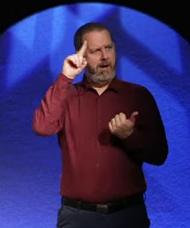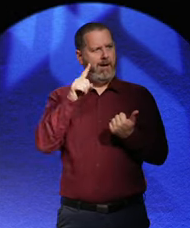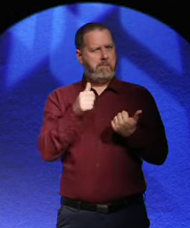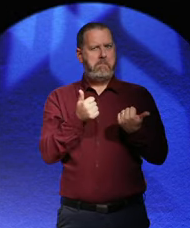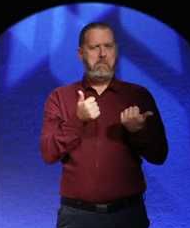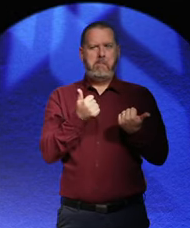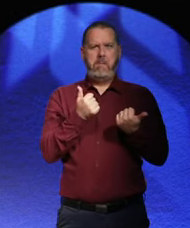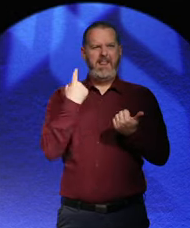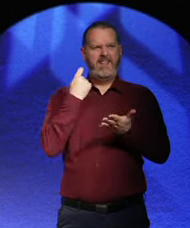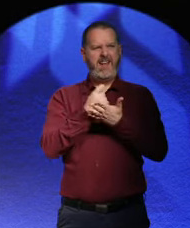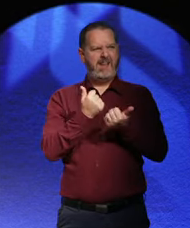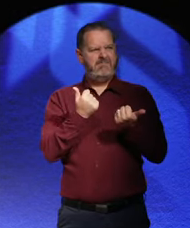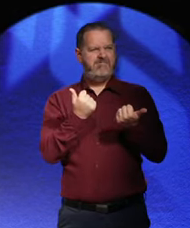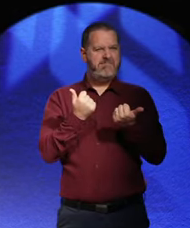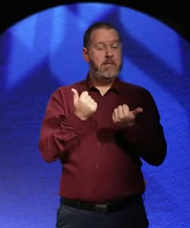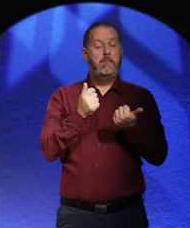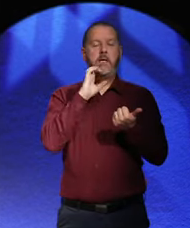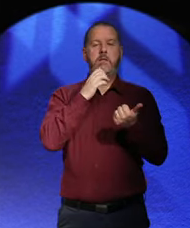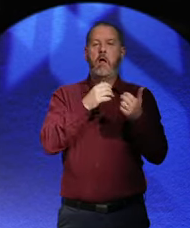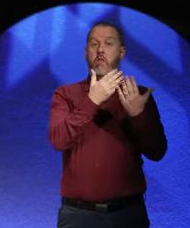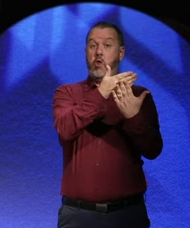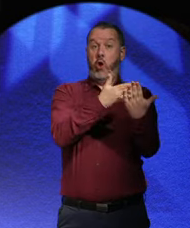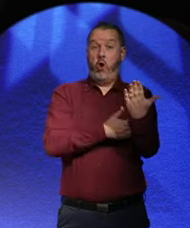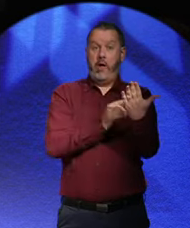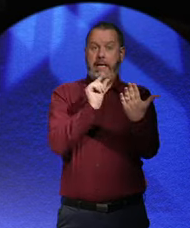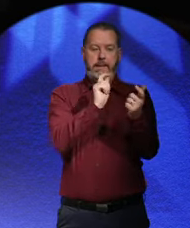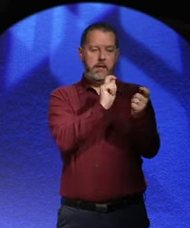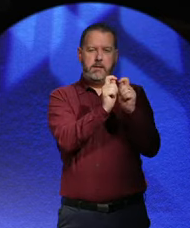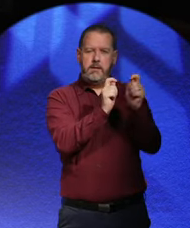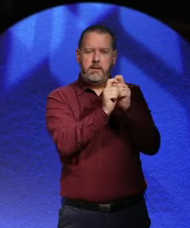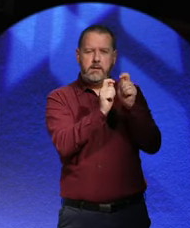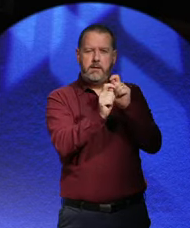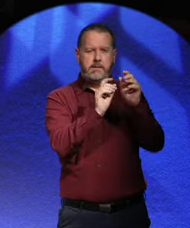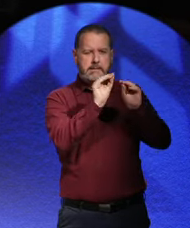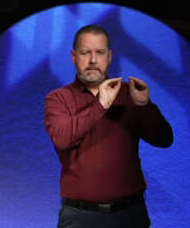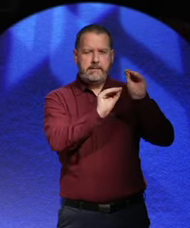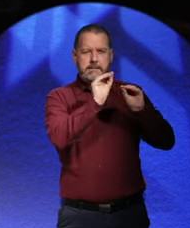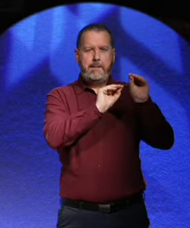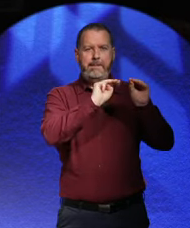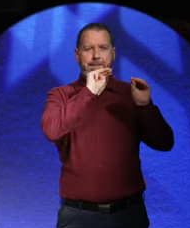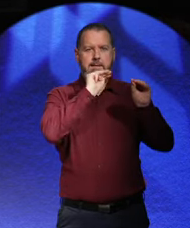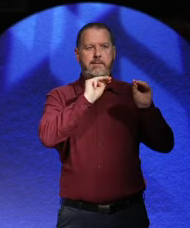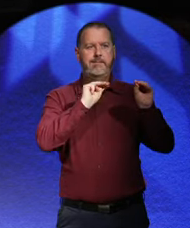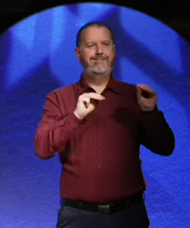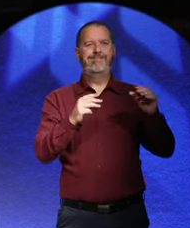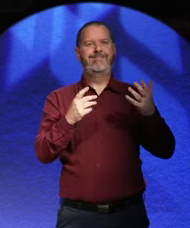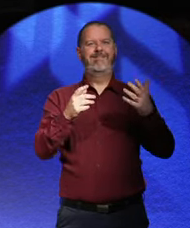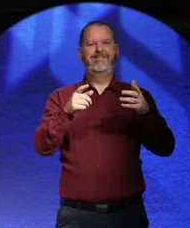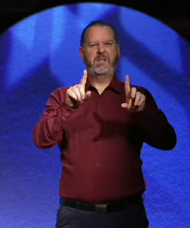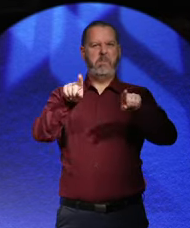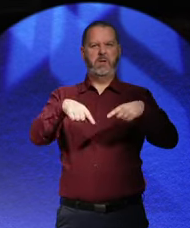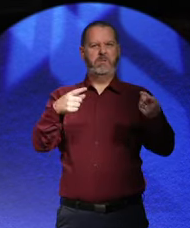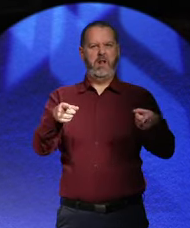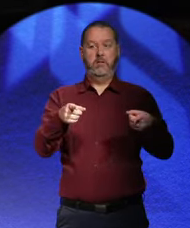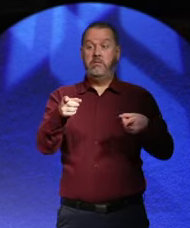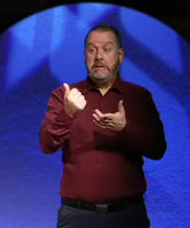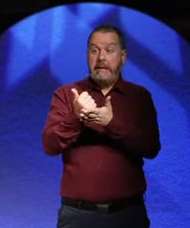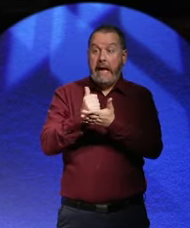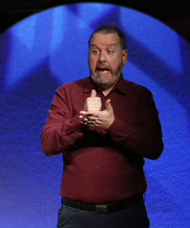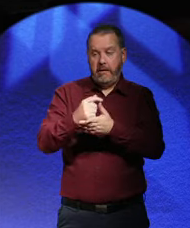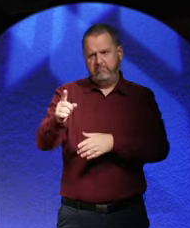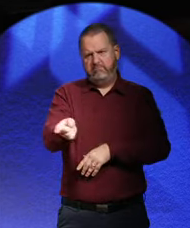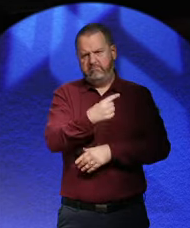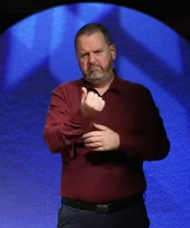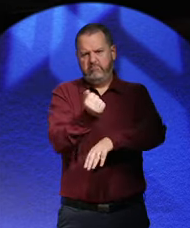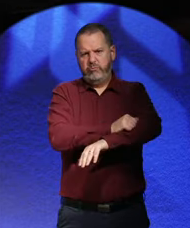sort of tinkered with the law. So that it sort of made it impossible to be sort of prosecuted for being gay, the